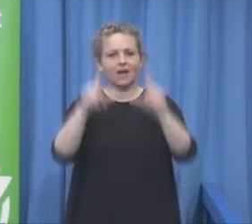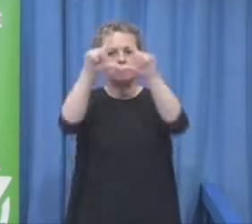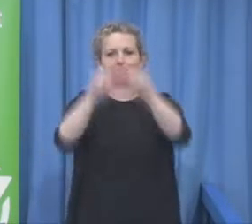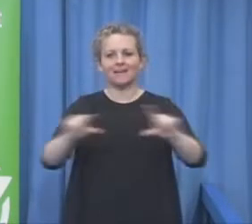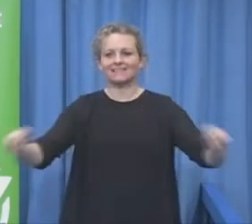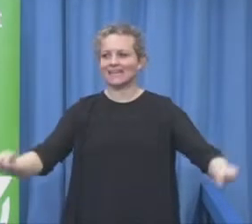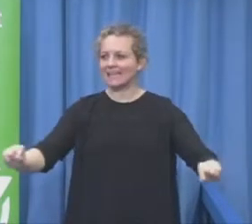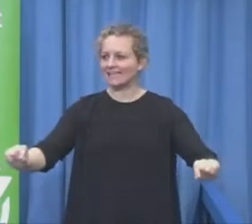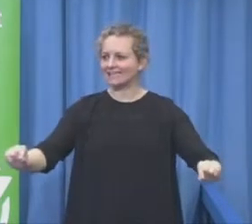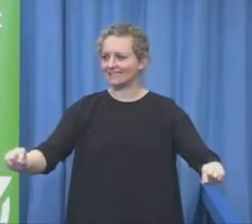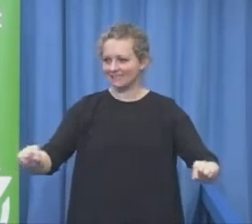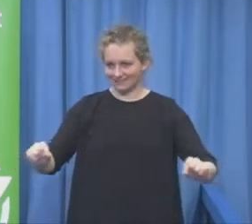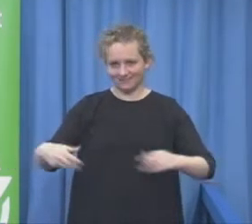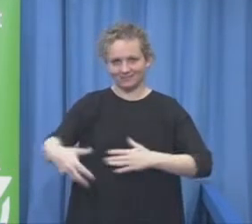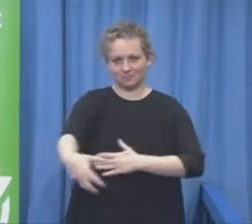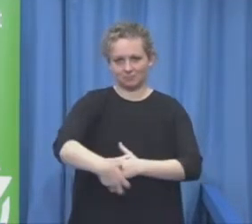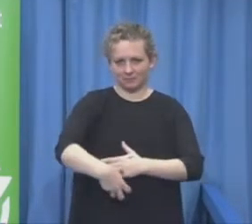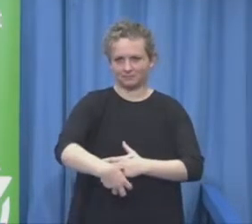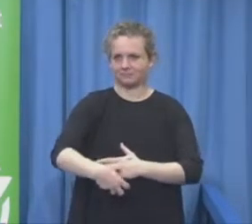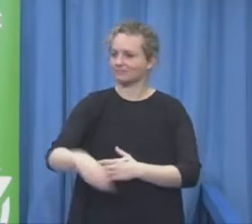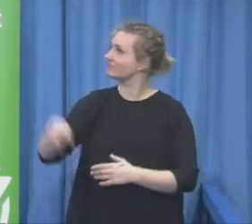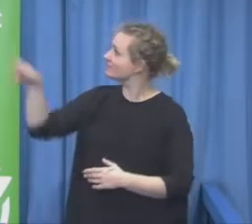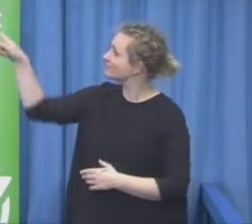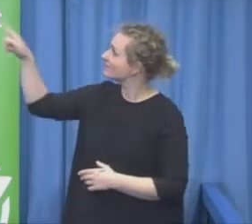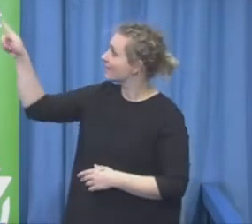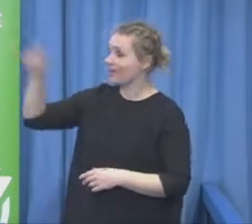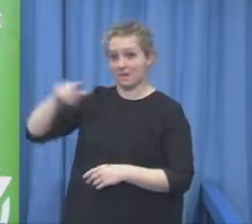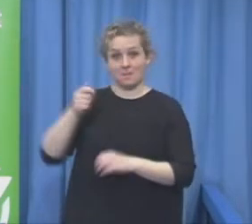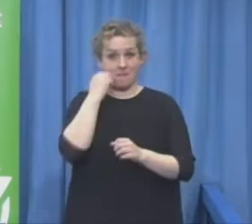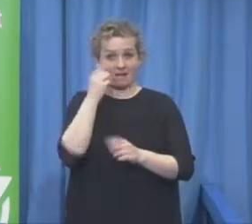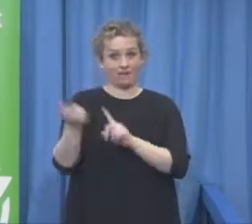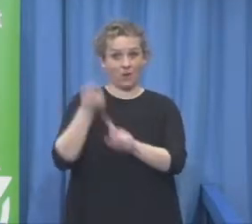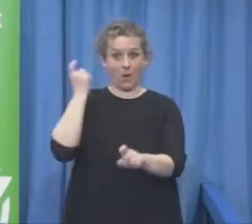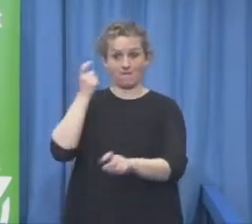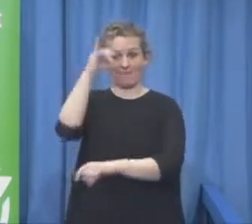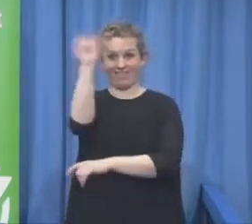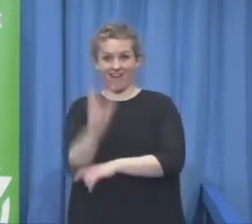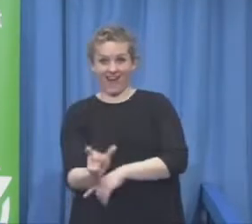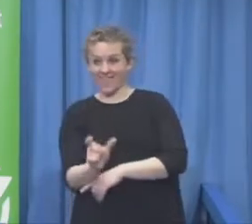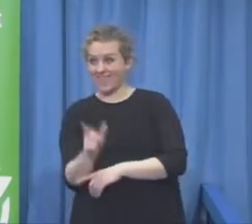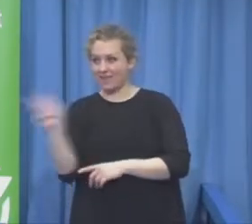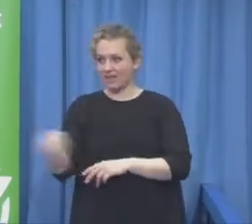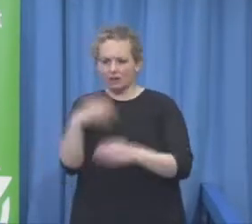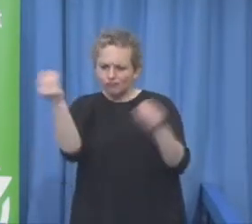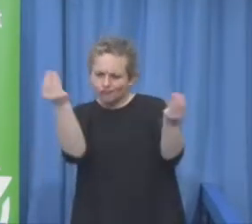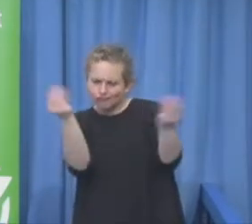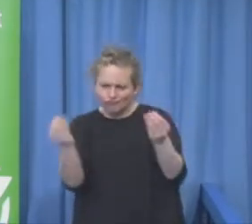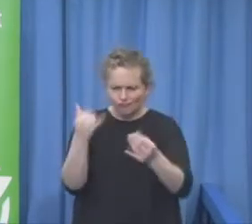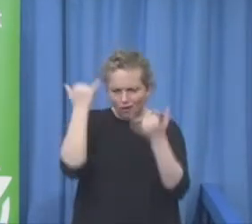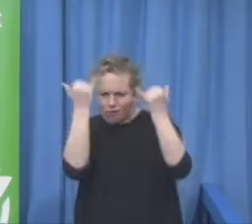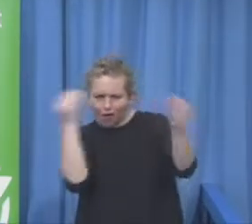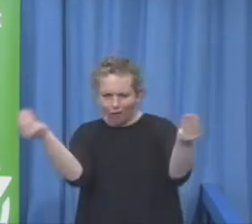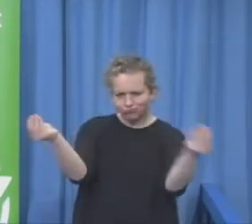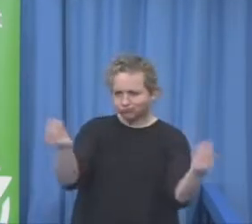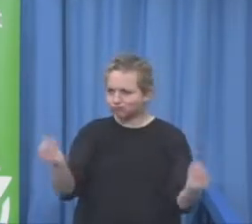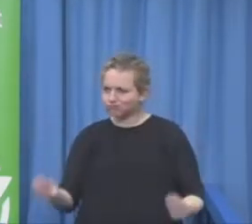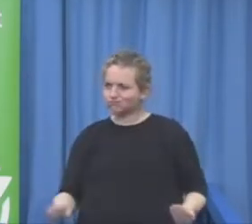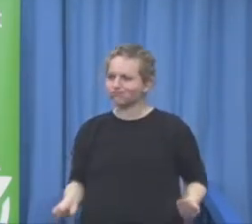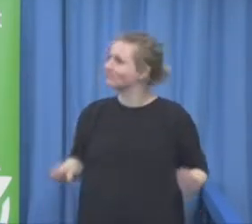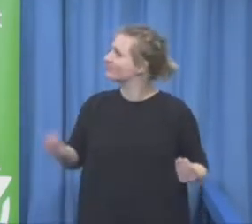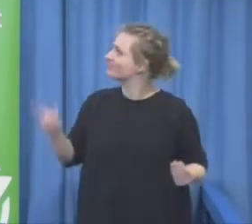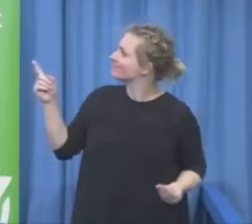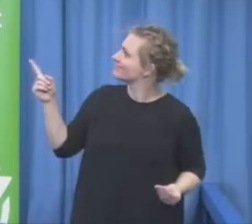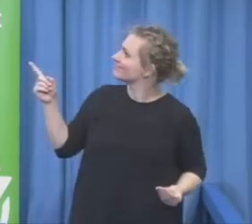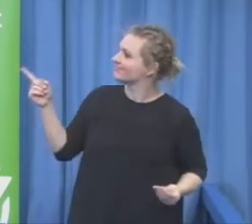a nice guy and then he he collaborated with the Hollywood Superman